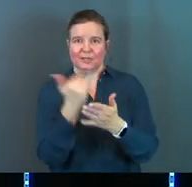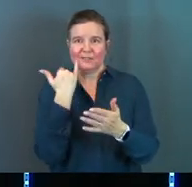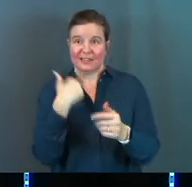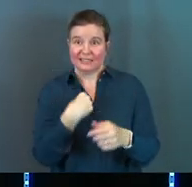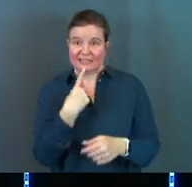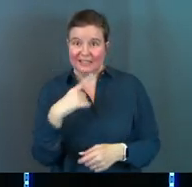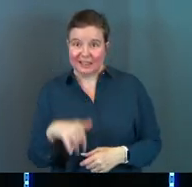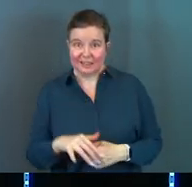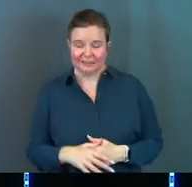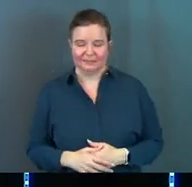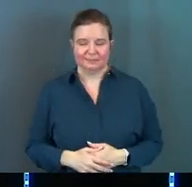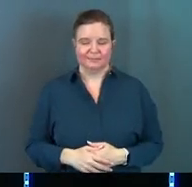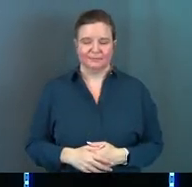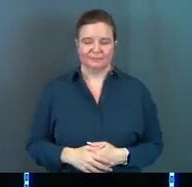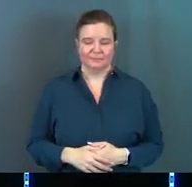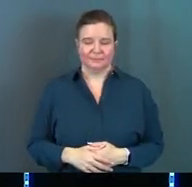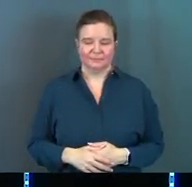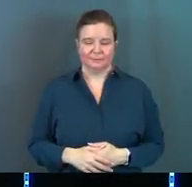if I could just say that.